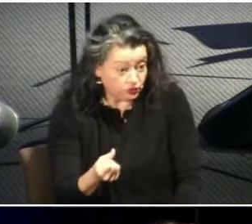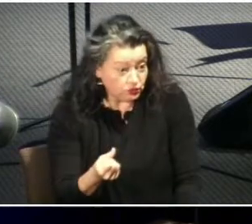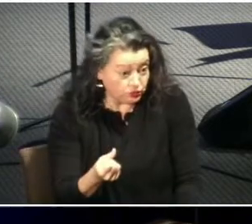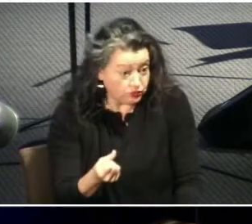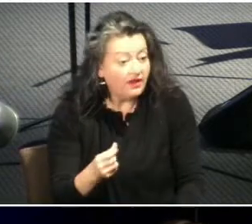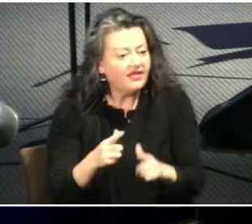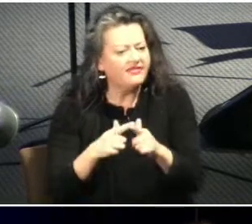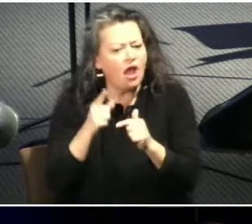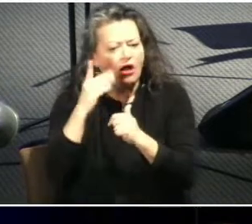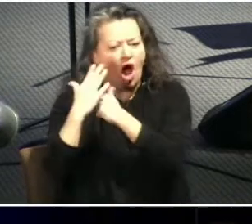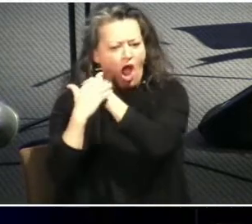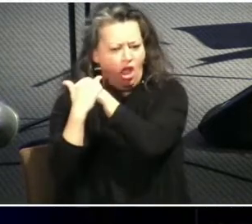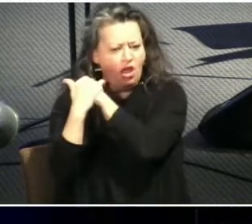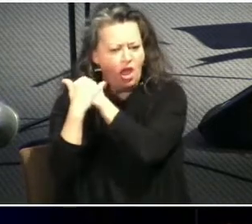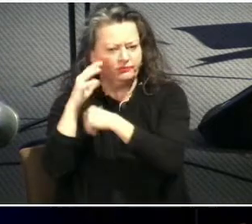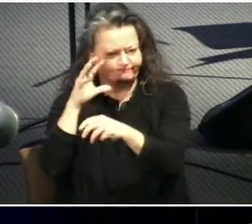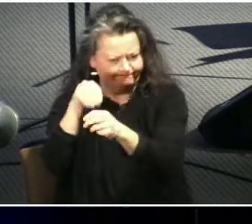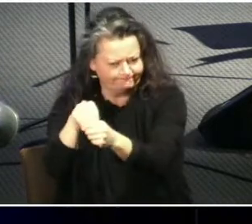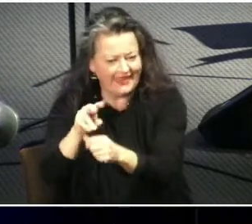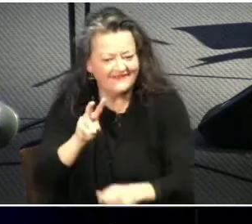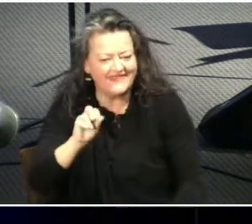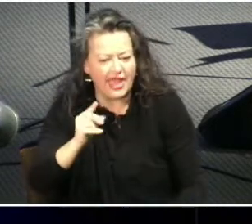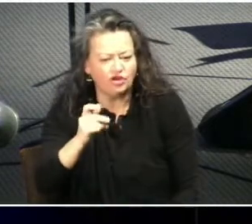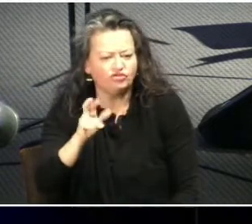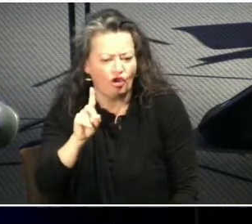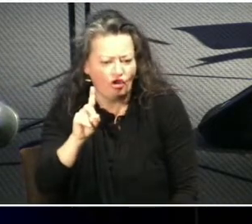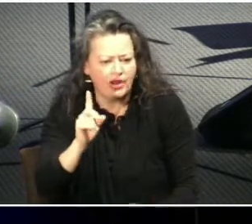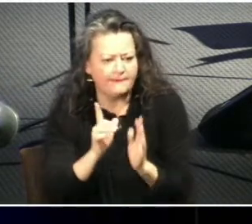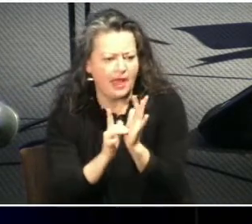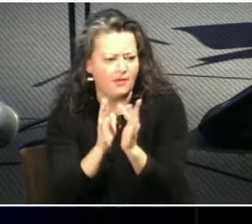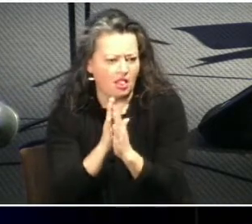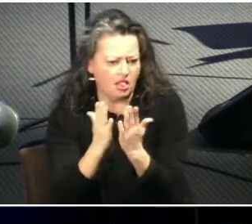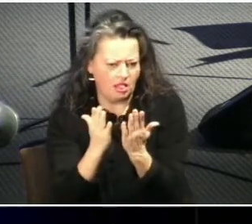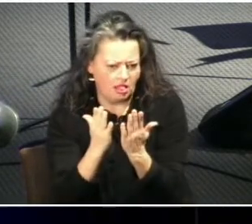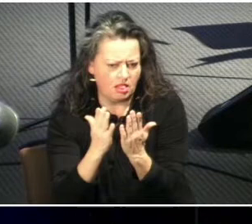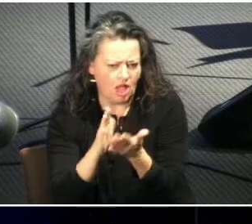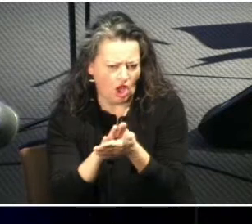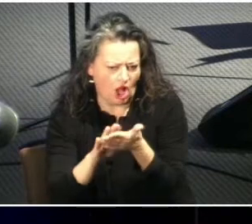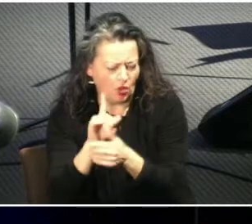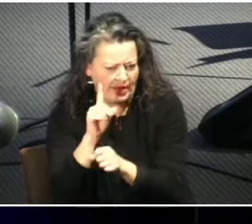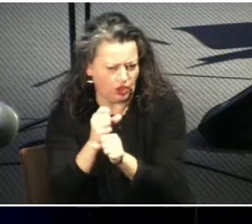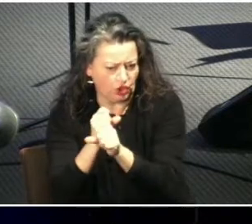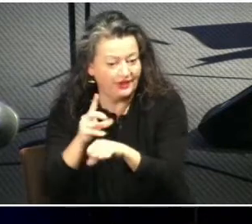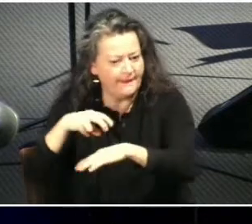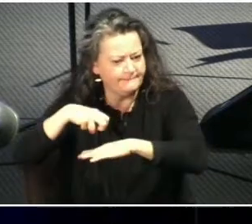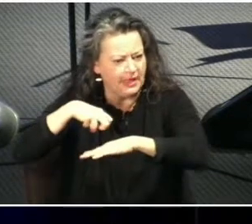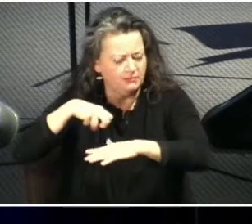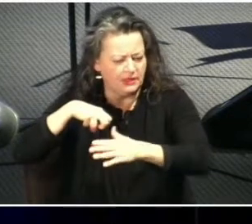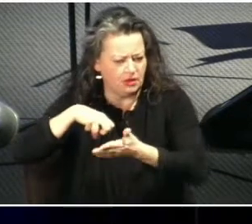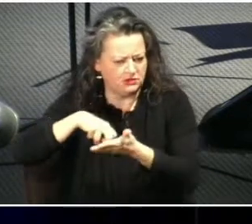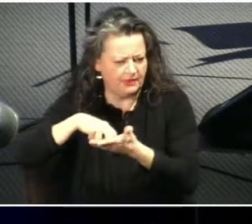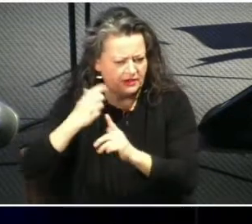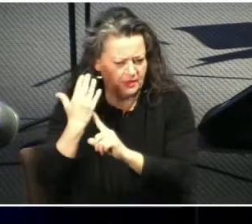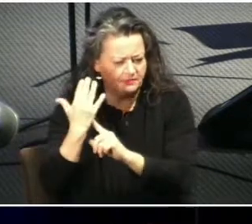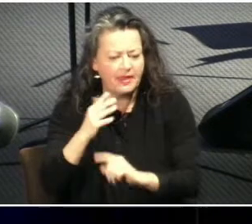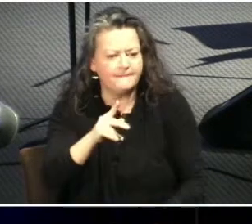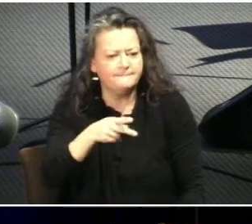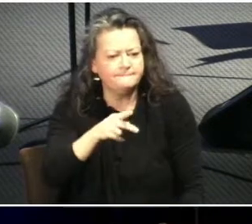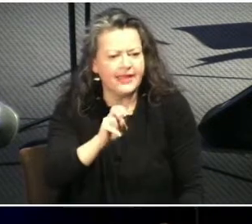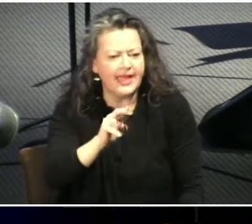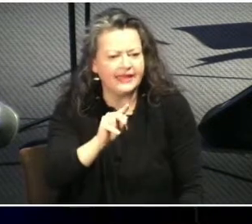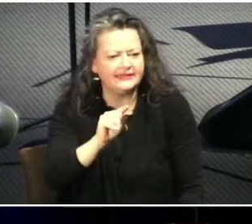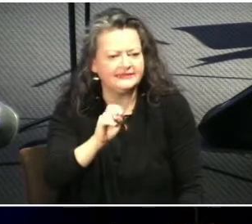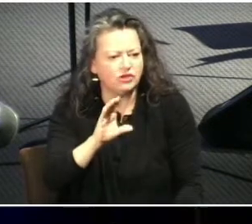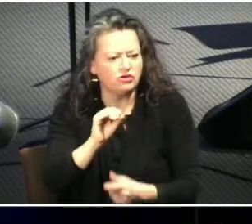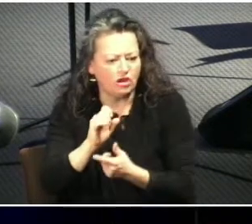me to attend vanguard bible college for a year which is a pentecostal college so it was quite different from my